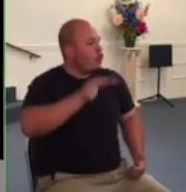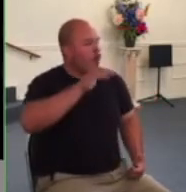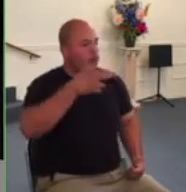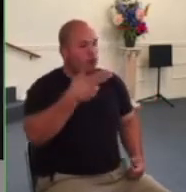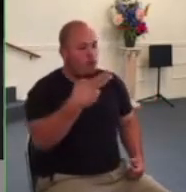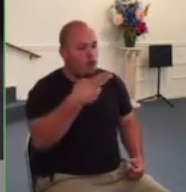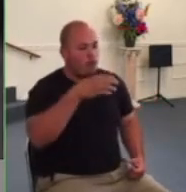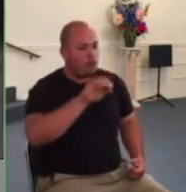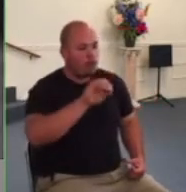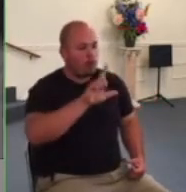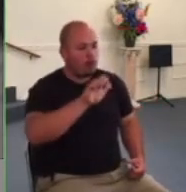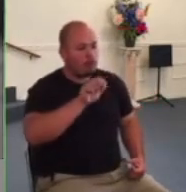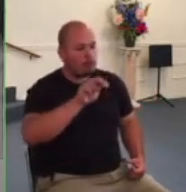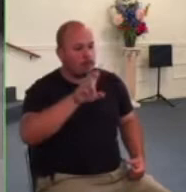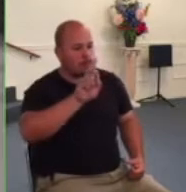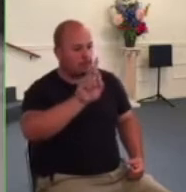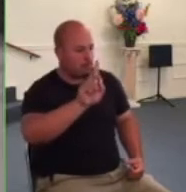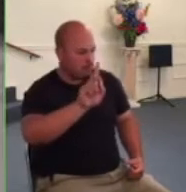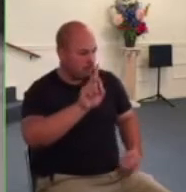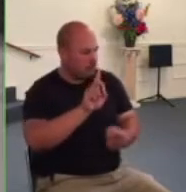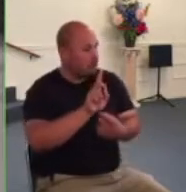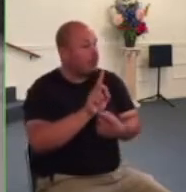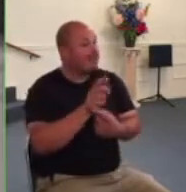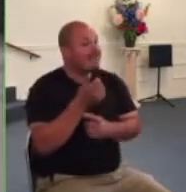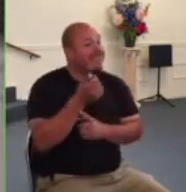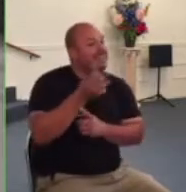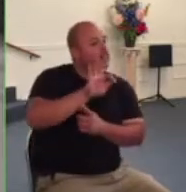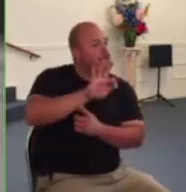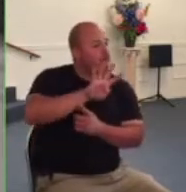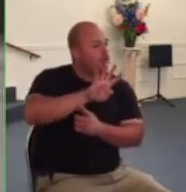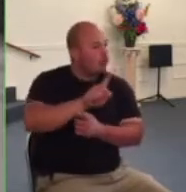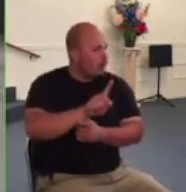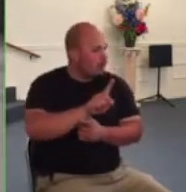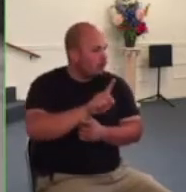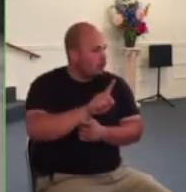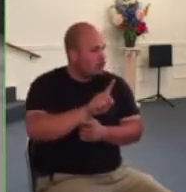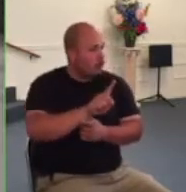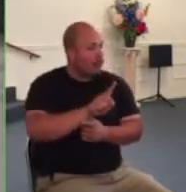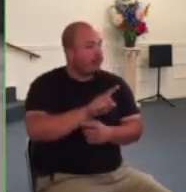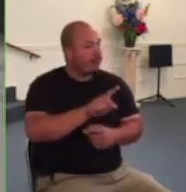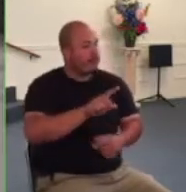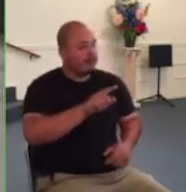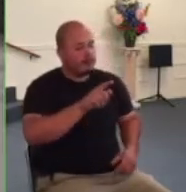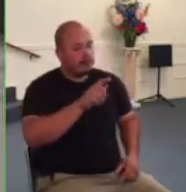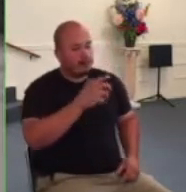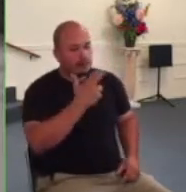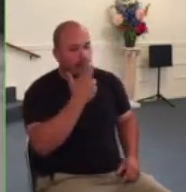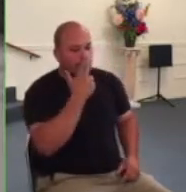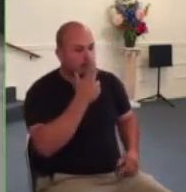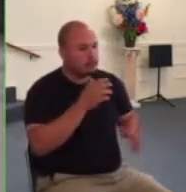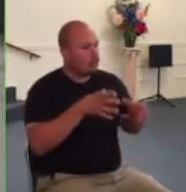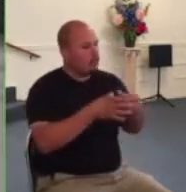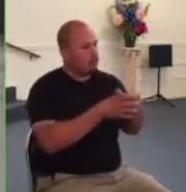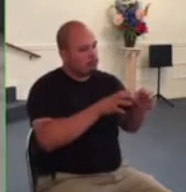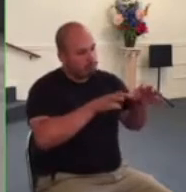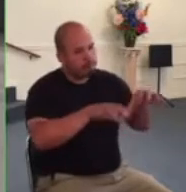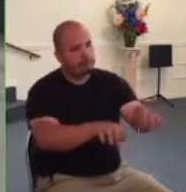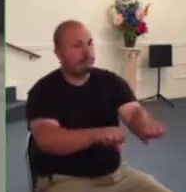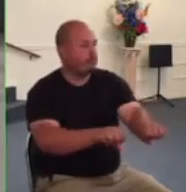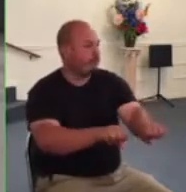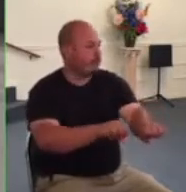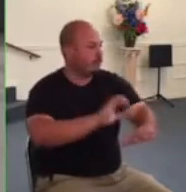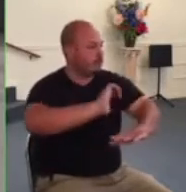holland and took control of it in 1941 the nazi regime set up